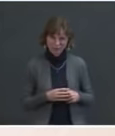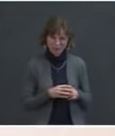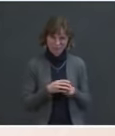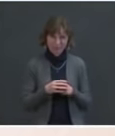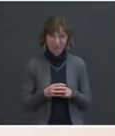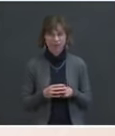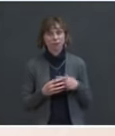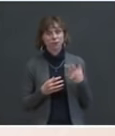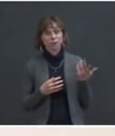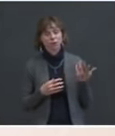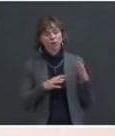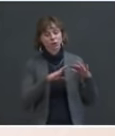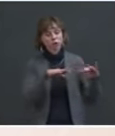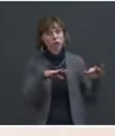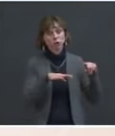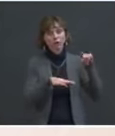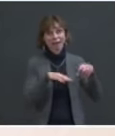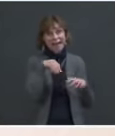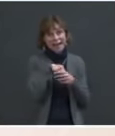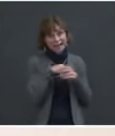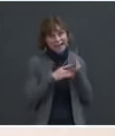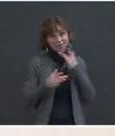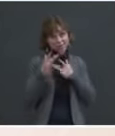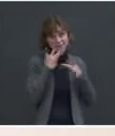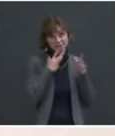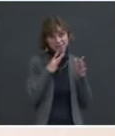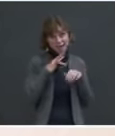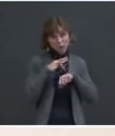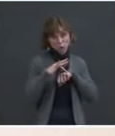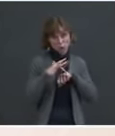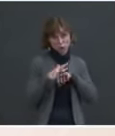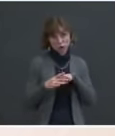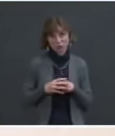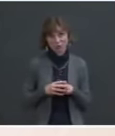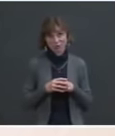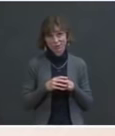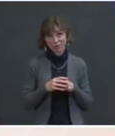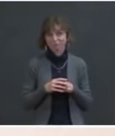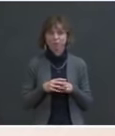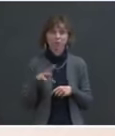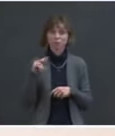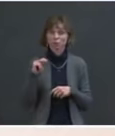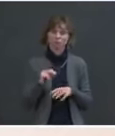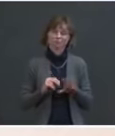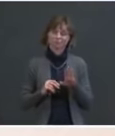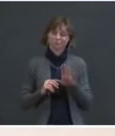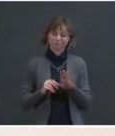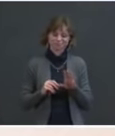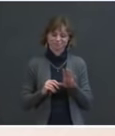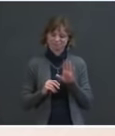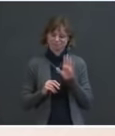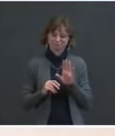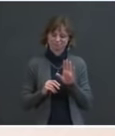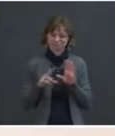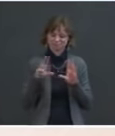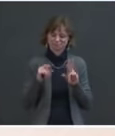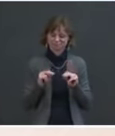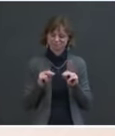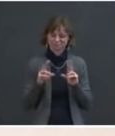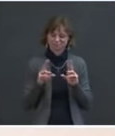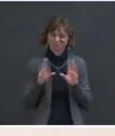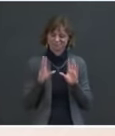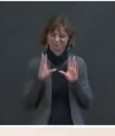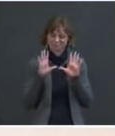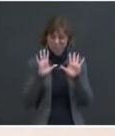quarters. I mean, a classroom, but it's not funny. Not quite. quite. I would say that